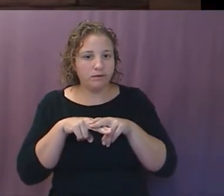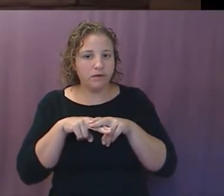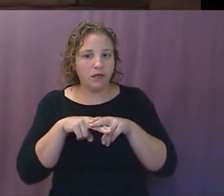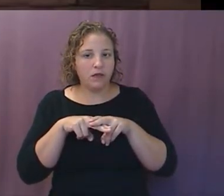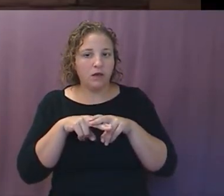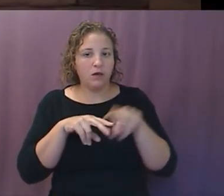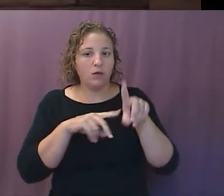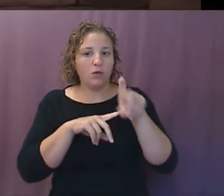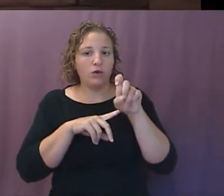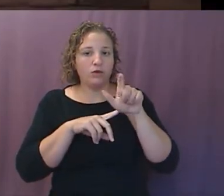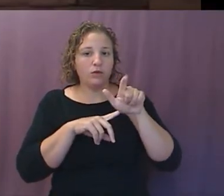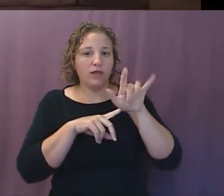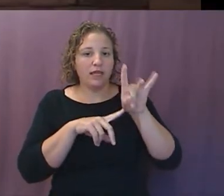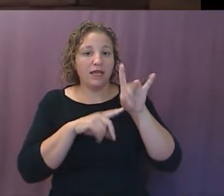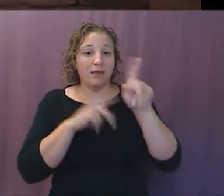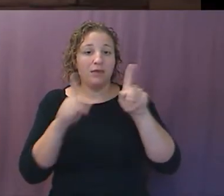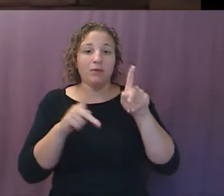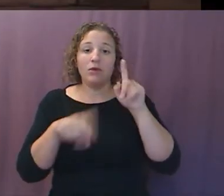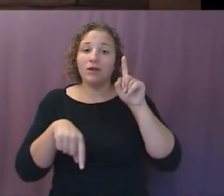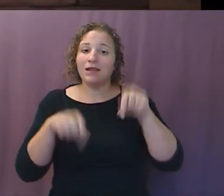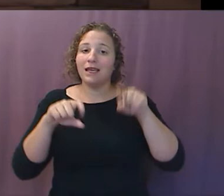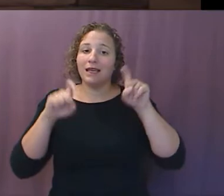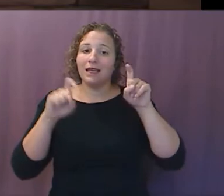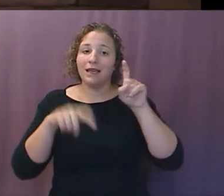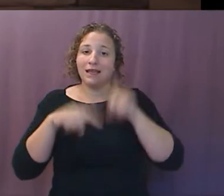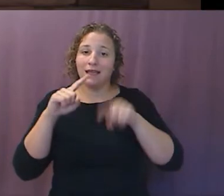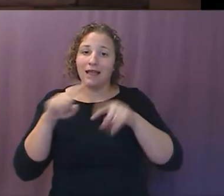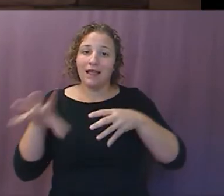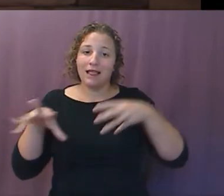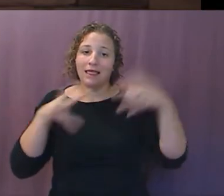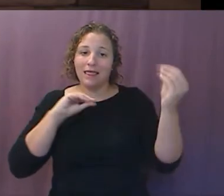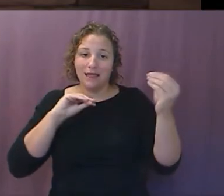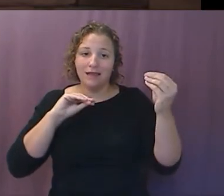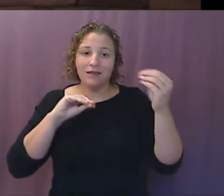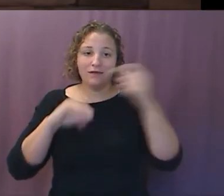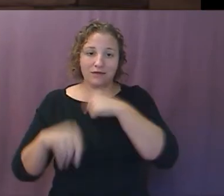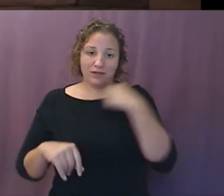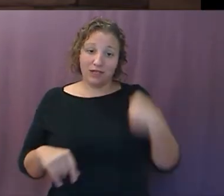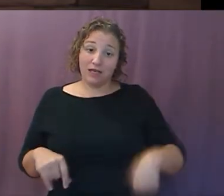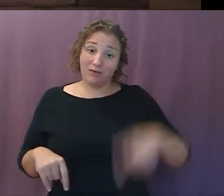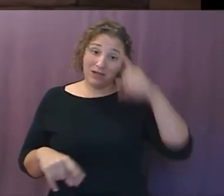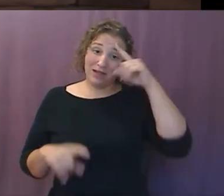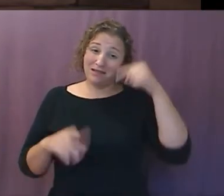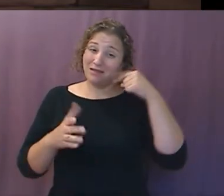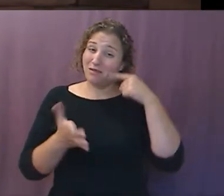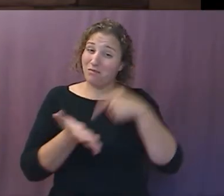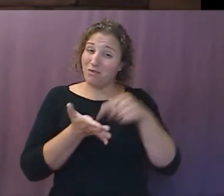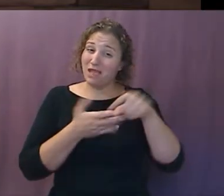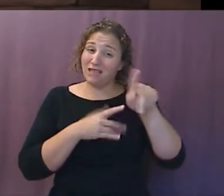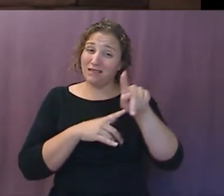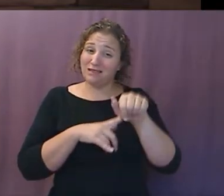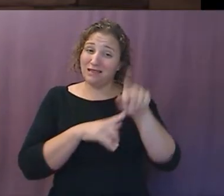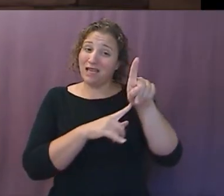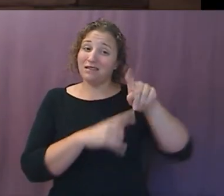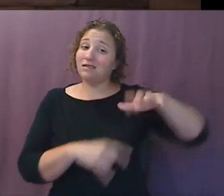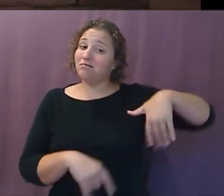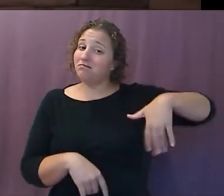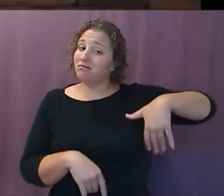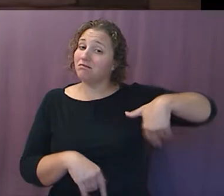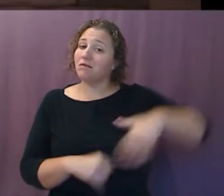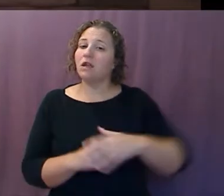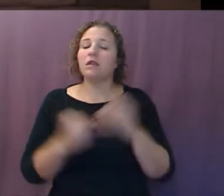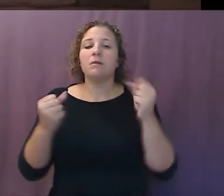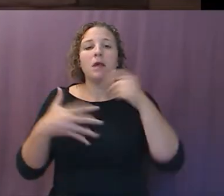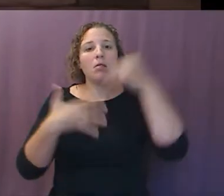128 people were prohibited from leaving China due to unpaid taxes. Well, government has a right to do that kind of stuff. And there's a whole number of things that have